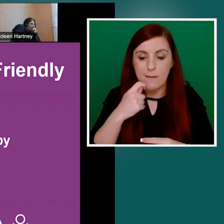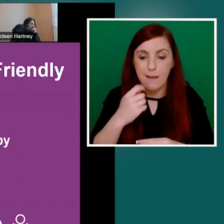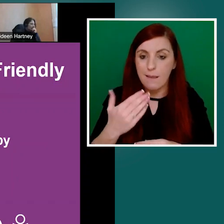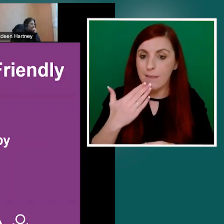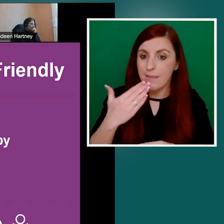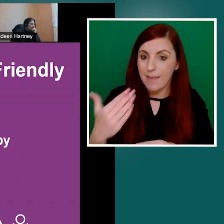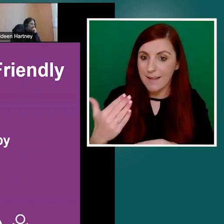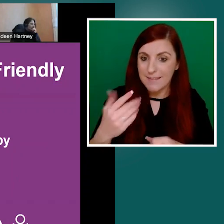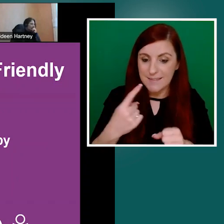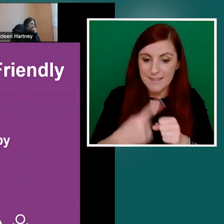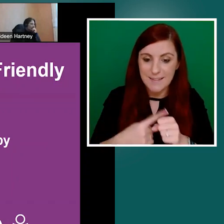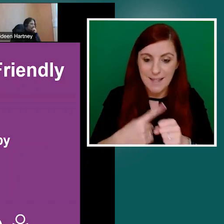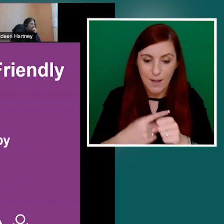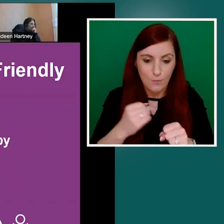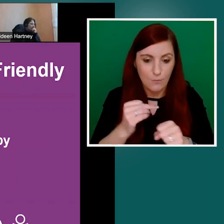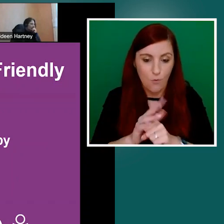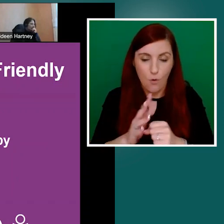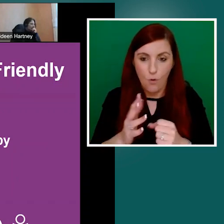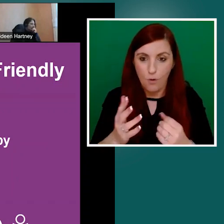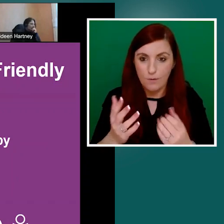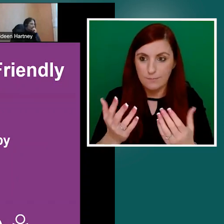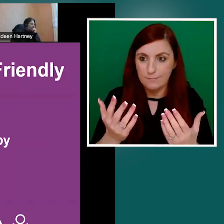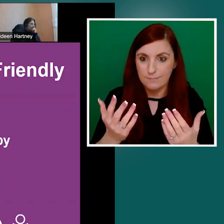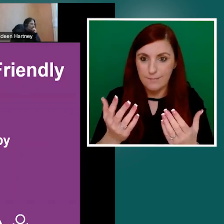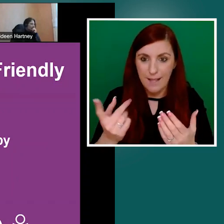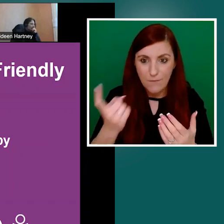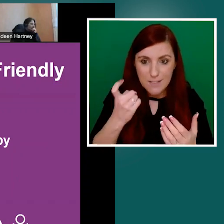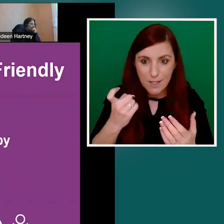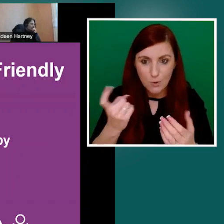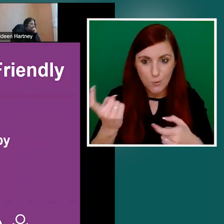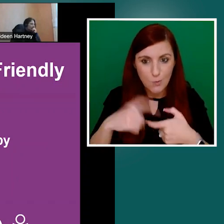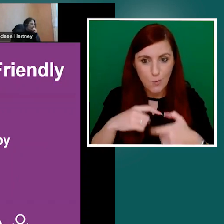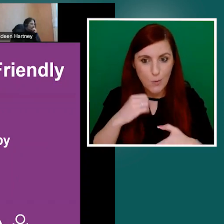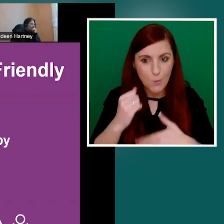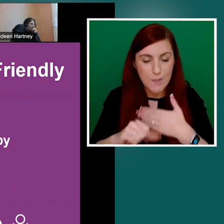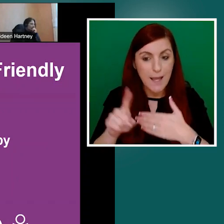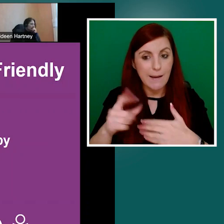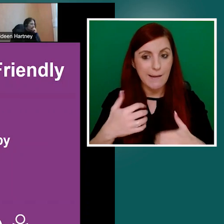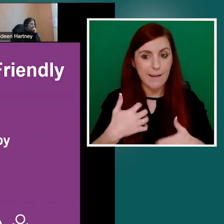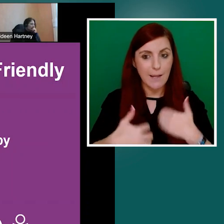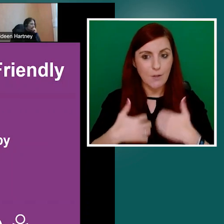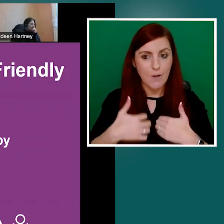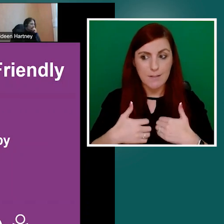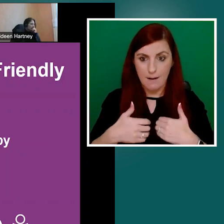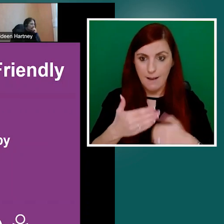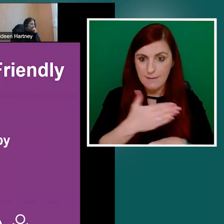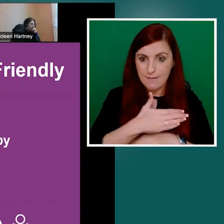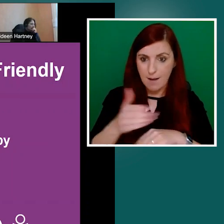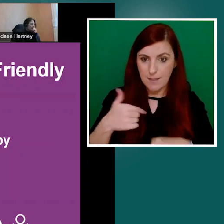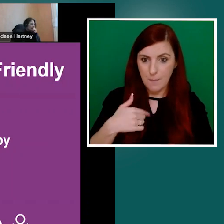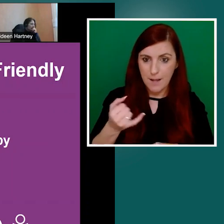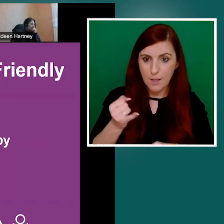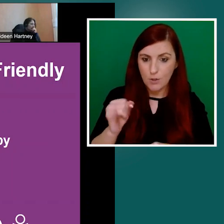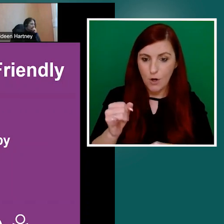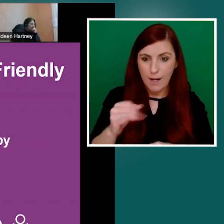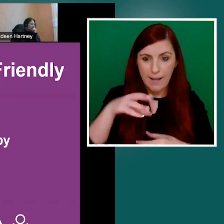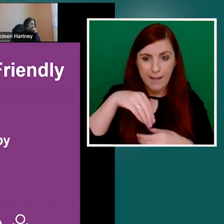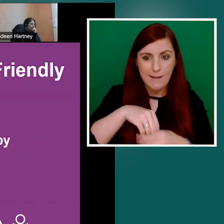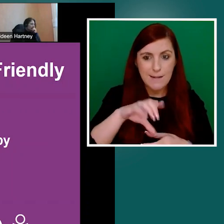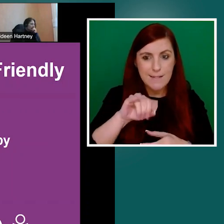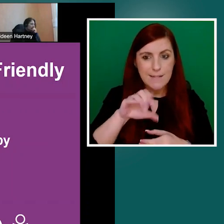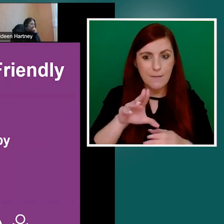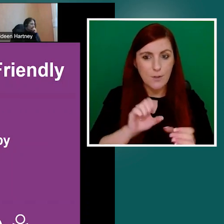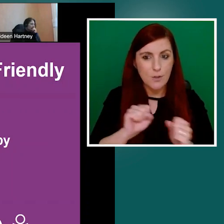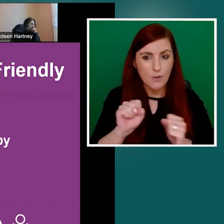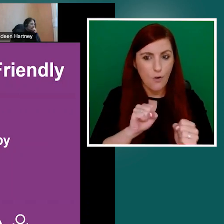interestingly, I started my journey in the civil service at a time when there was the strategic